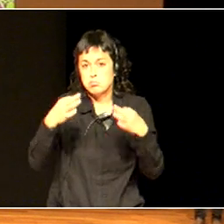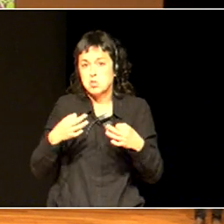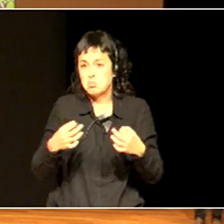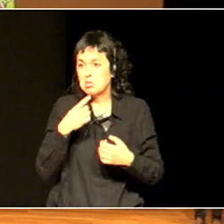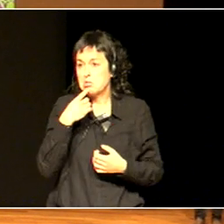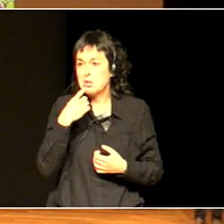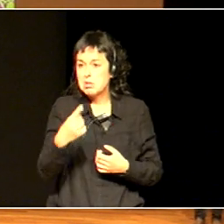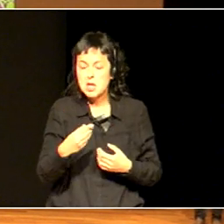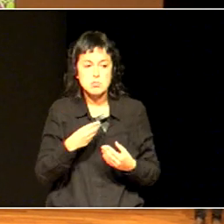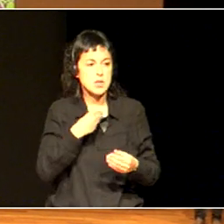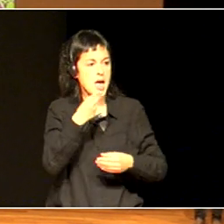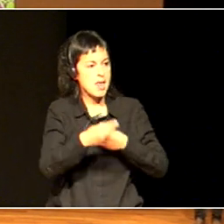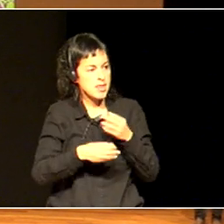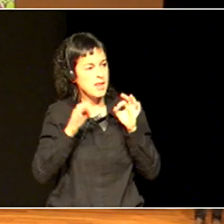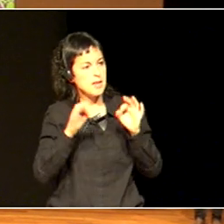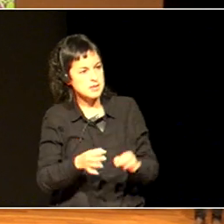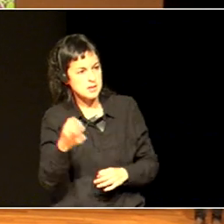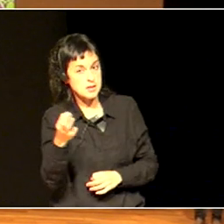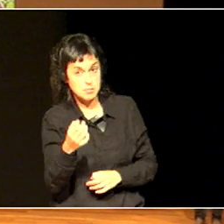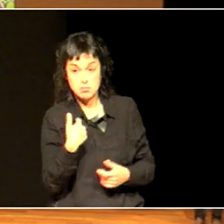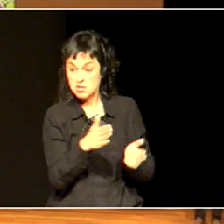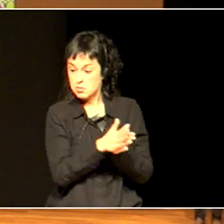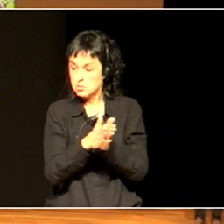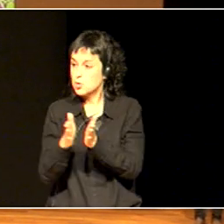with me would keep quiet.